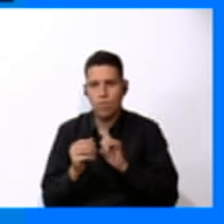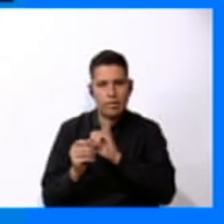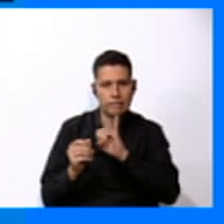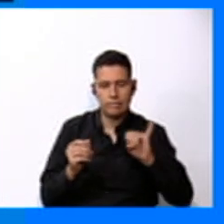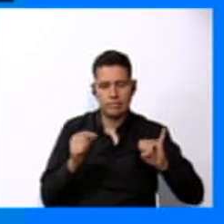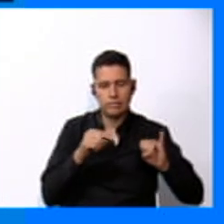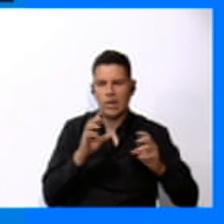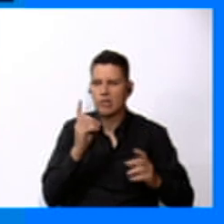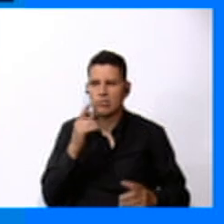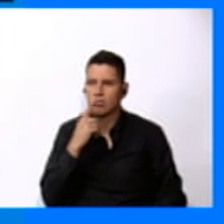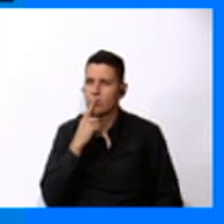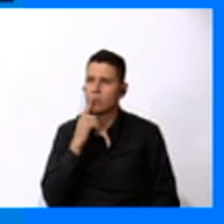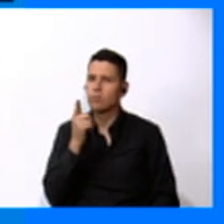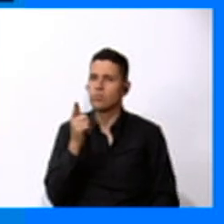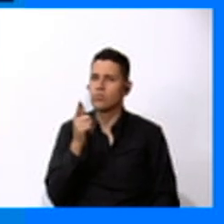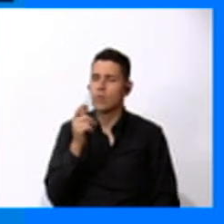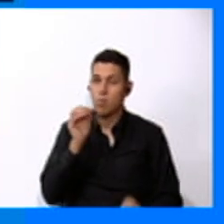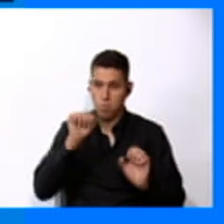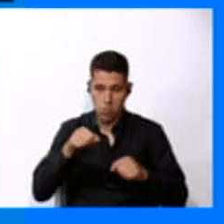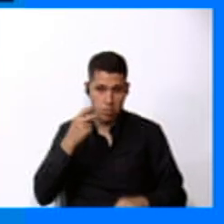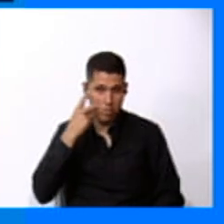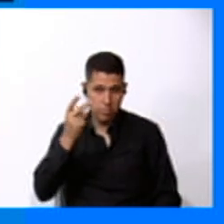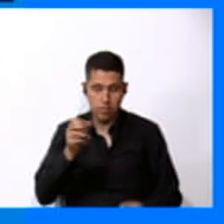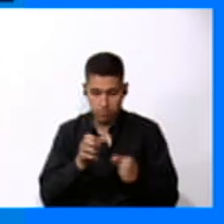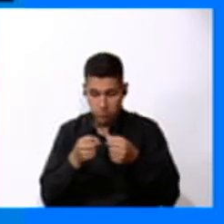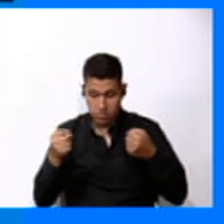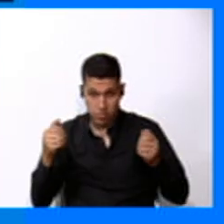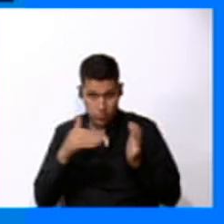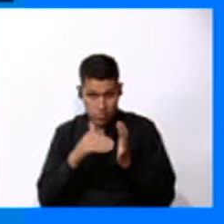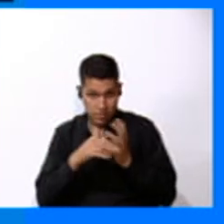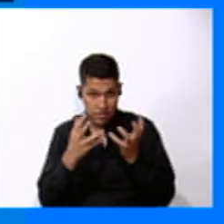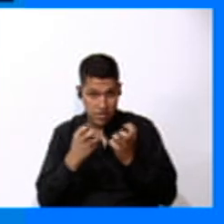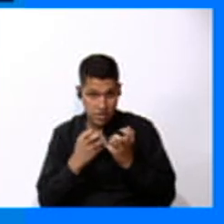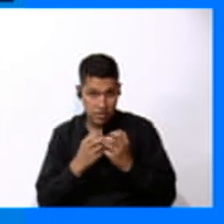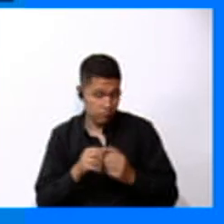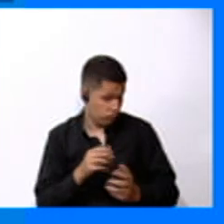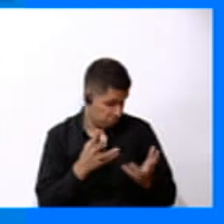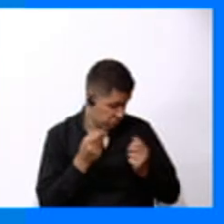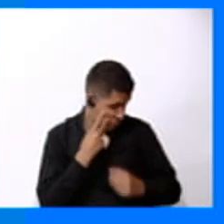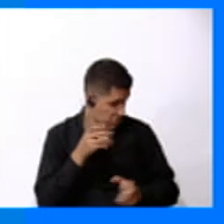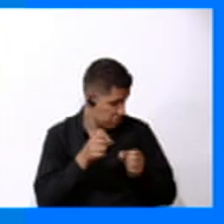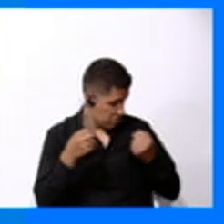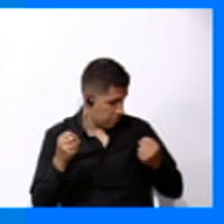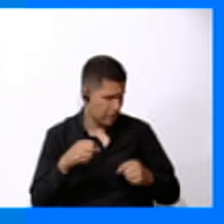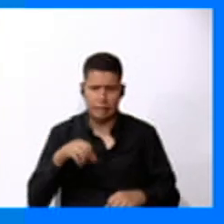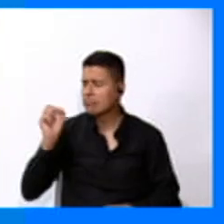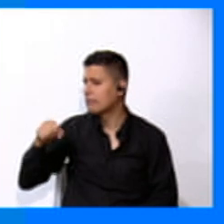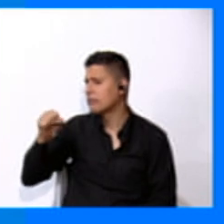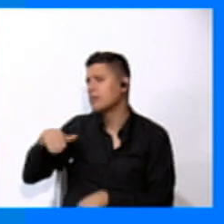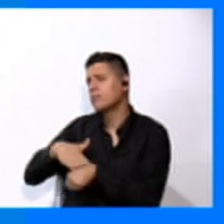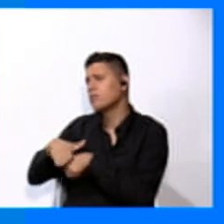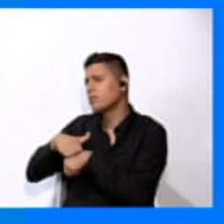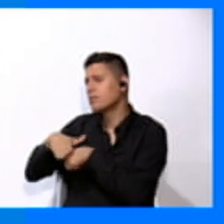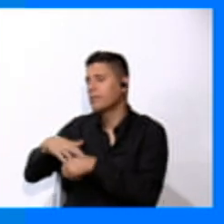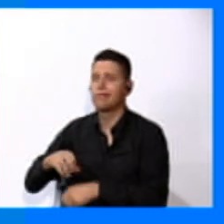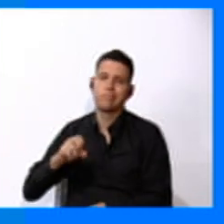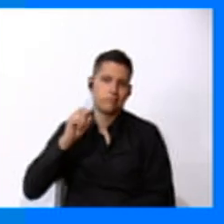Waldo, do you want to see the map again? ¿Quieren ver el mapa? Yes, teacher. Please, please, please, please. Okay.